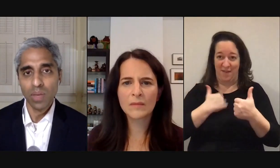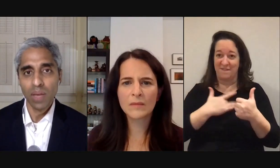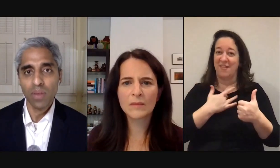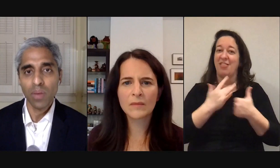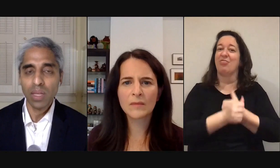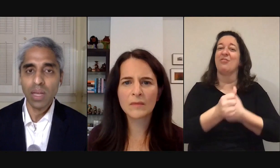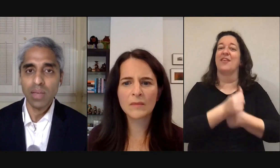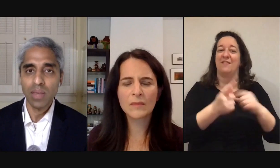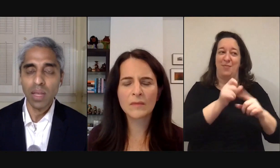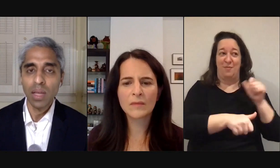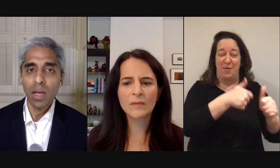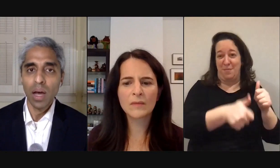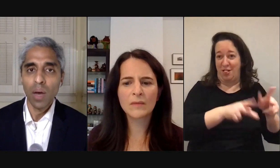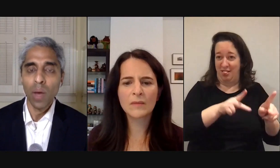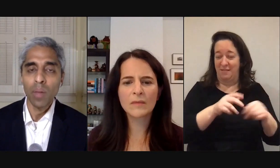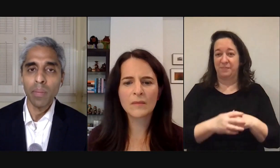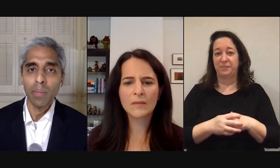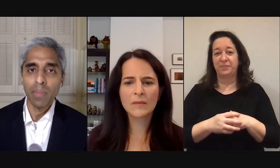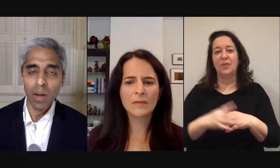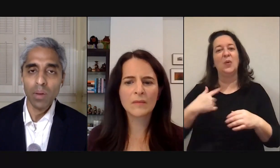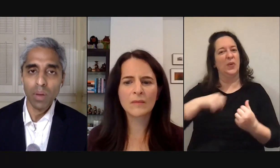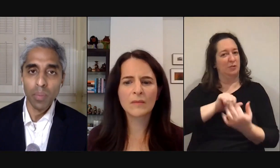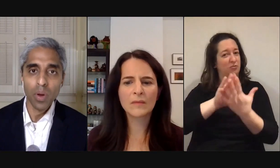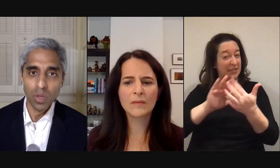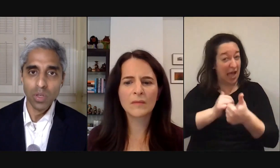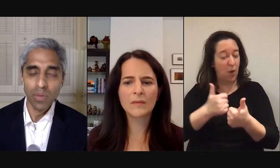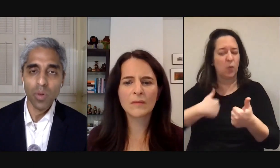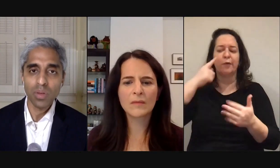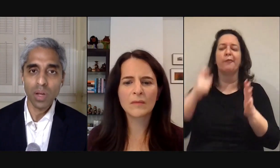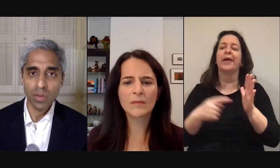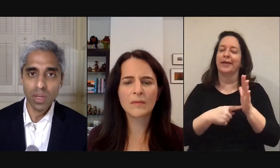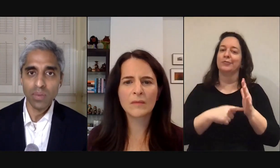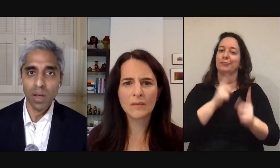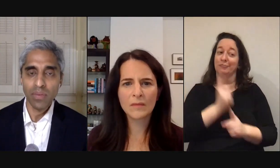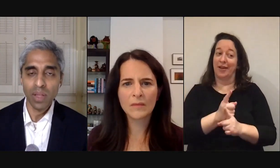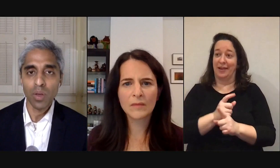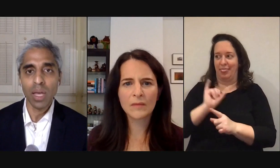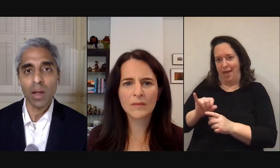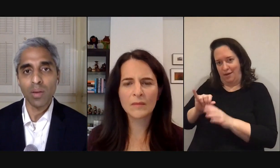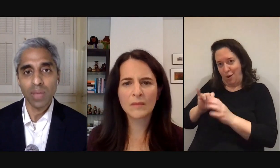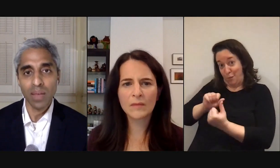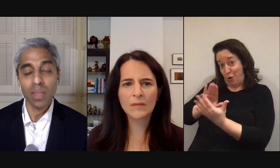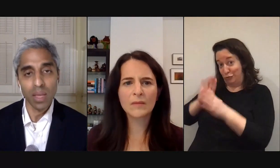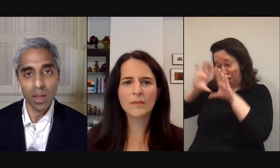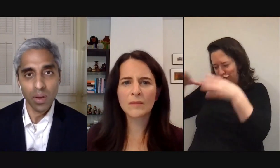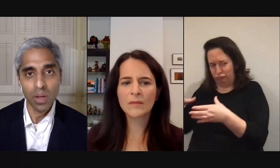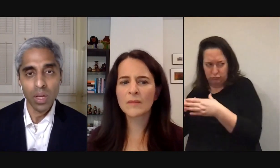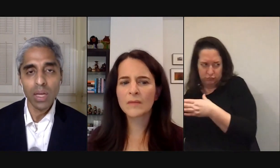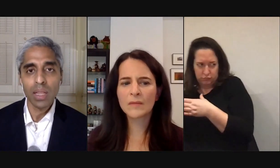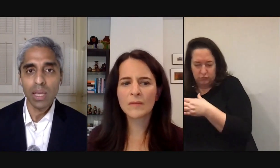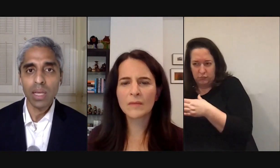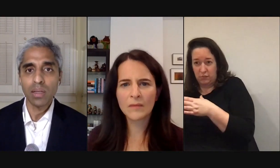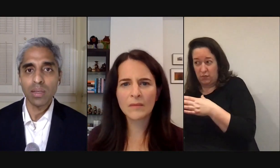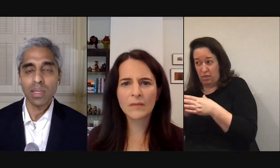this is we have to recognize that uh while that approach of cloistering ourselves off and looking at others as the other